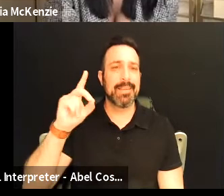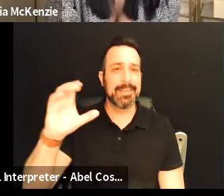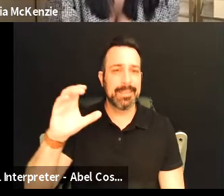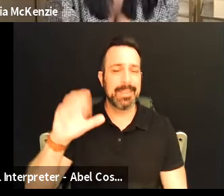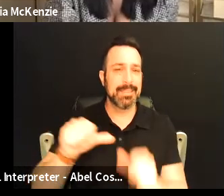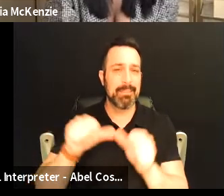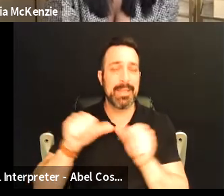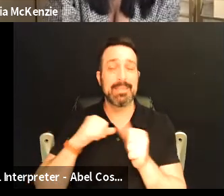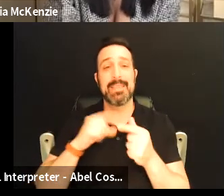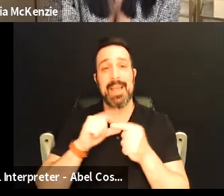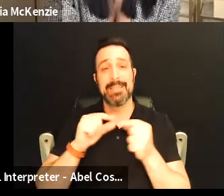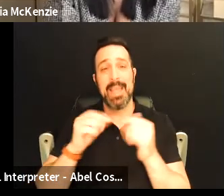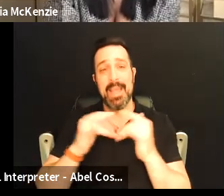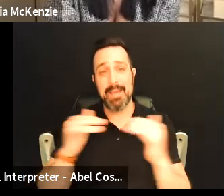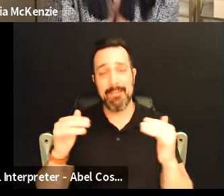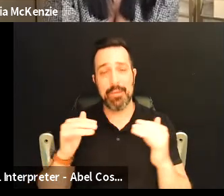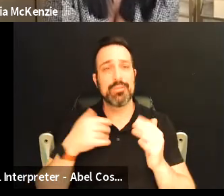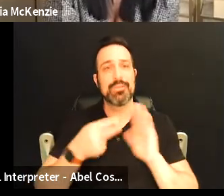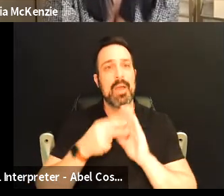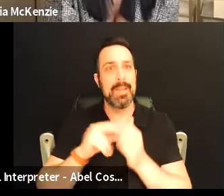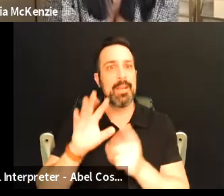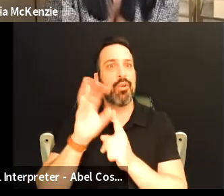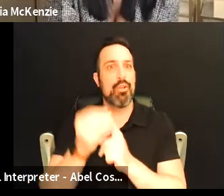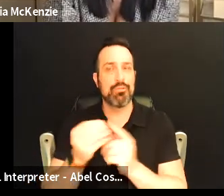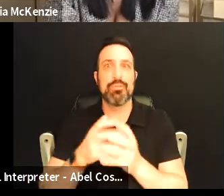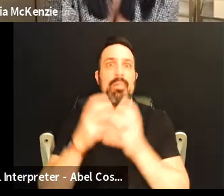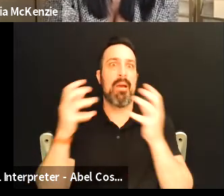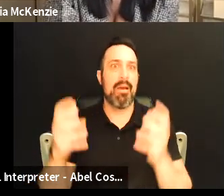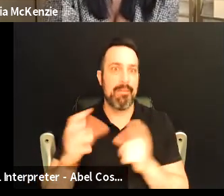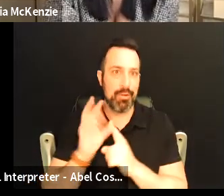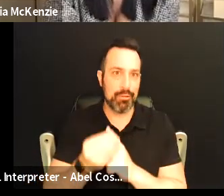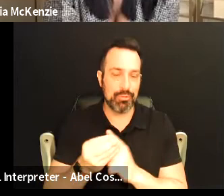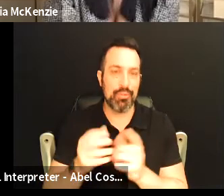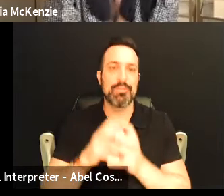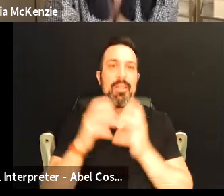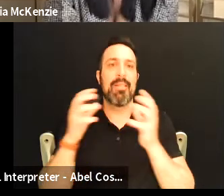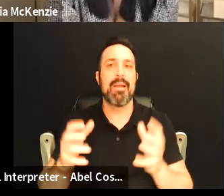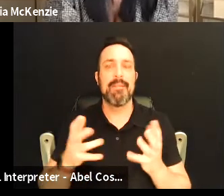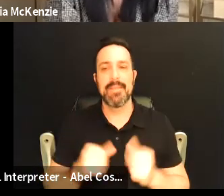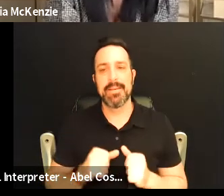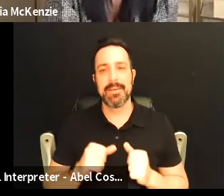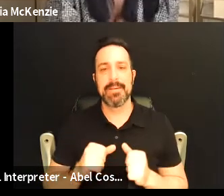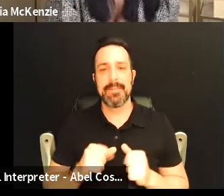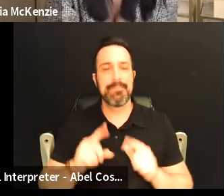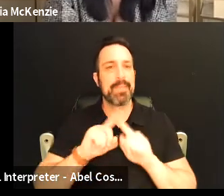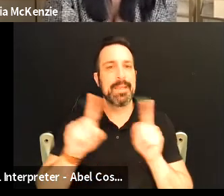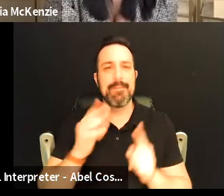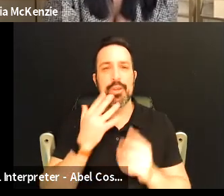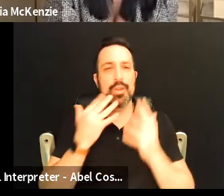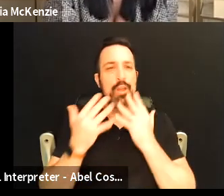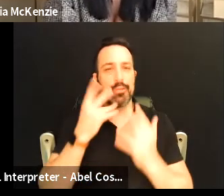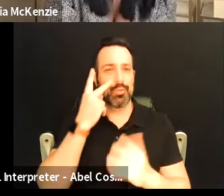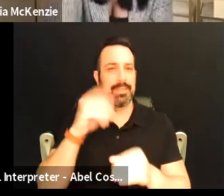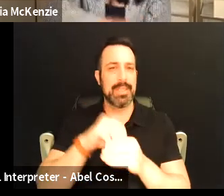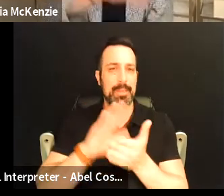and i say diverse i mean like the culture there's a lot of culture there there's a lot of um just different colors that you see in the